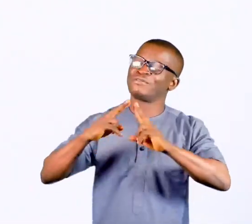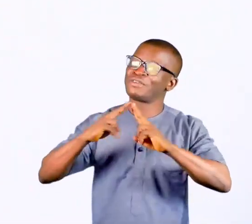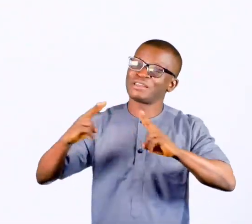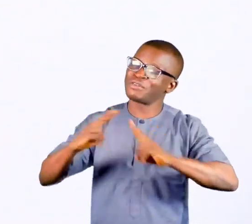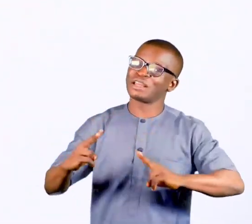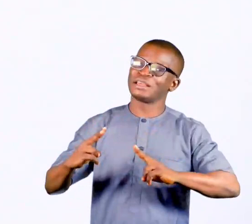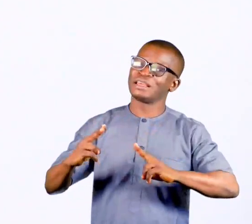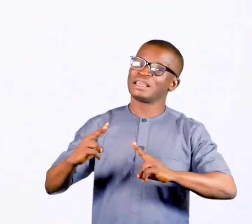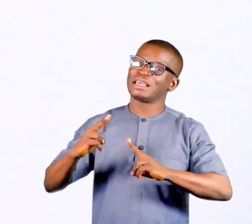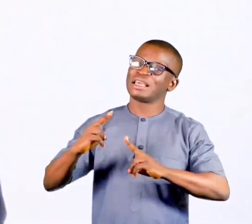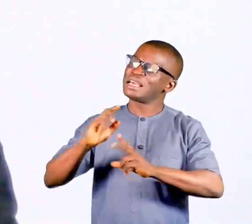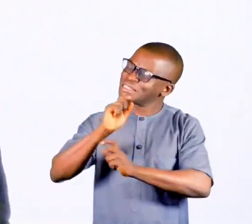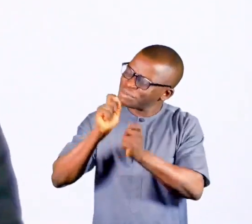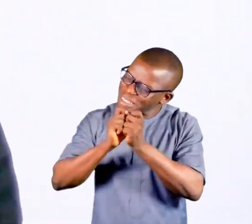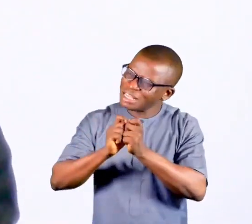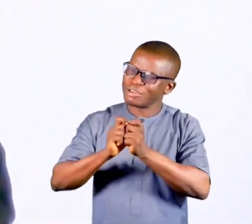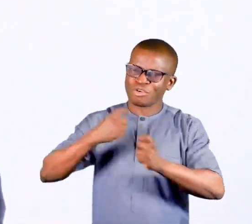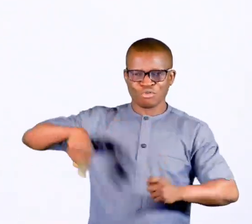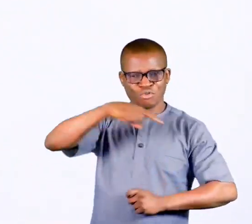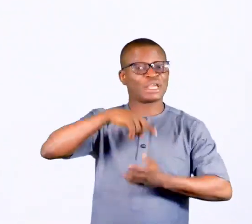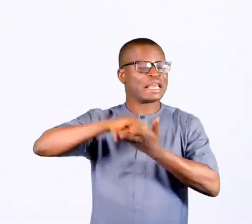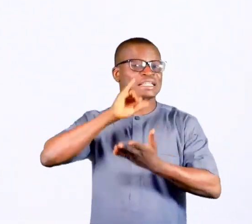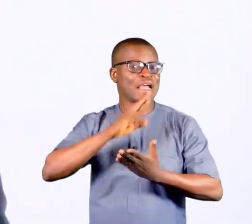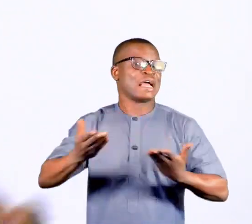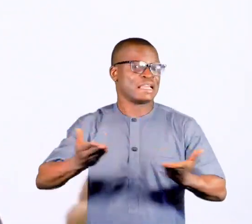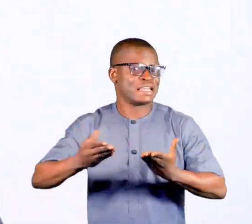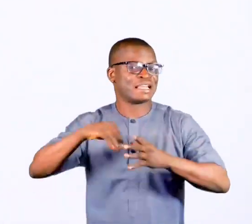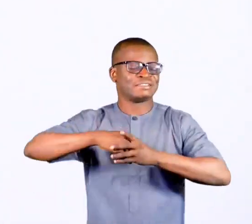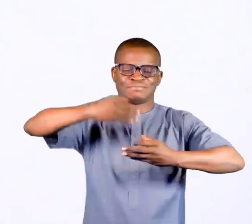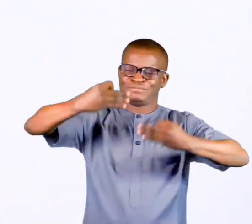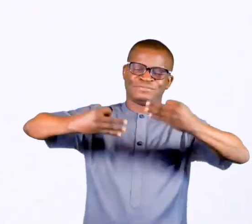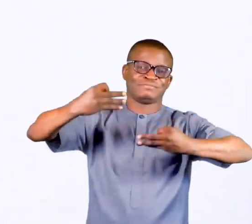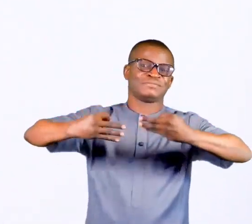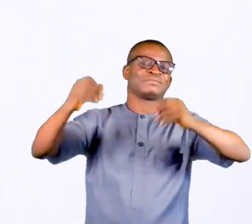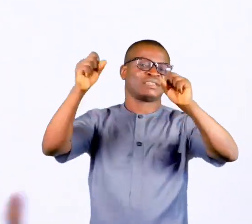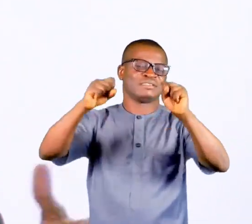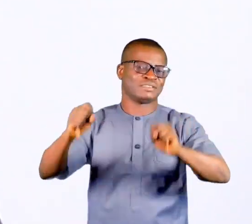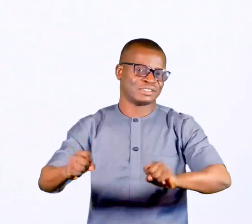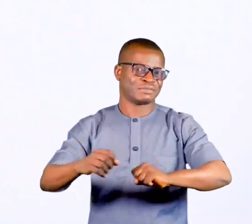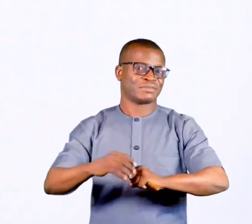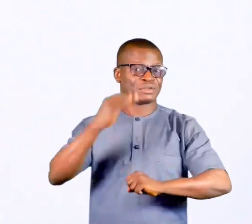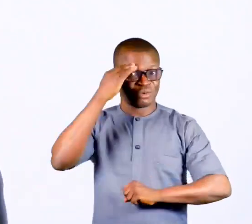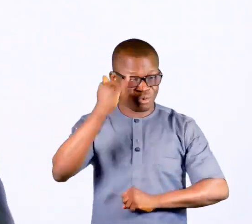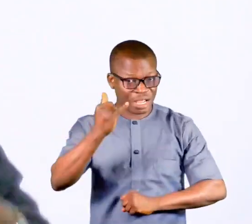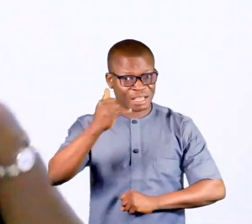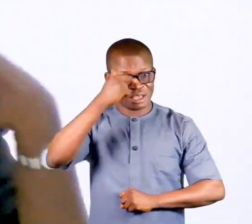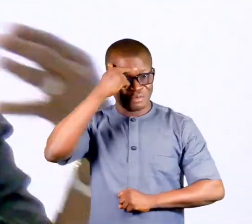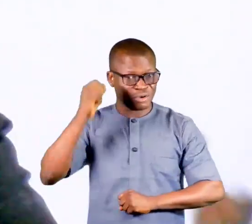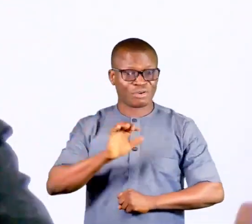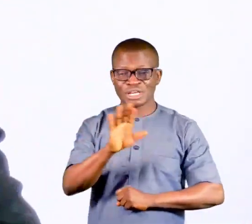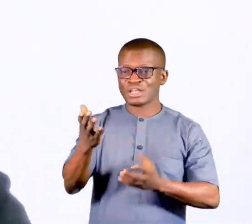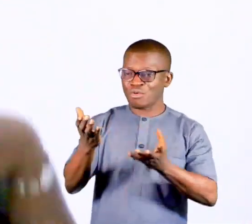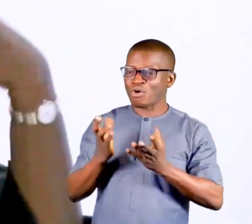Very, very. And particularly for those of us that are here, in the judiciary, I say to those because